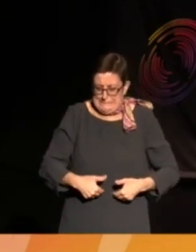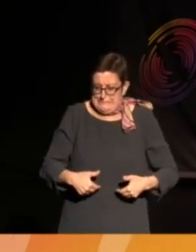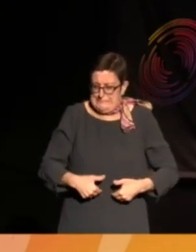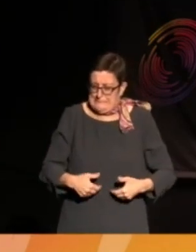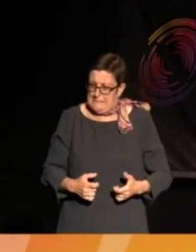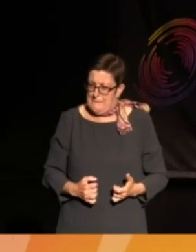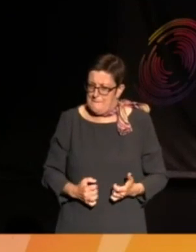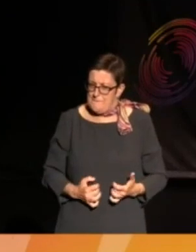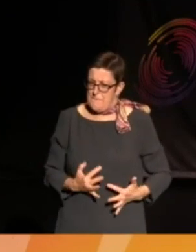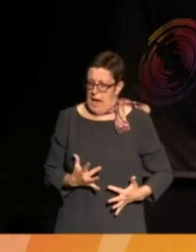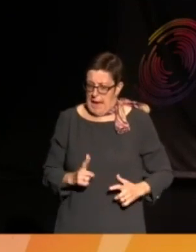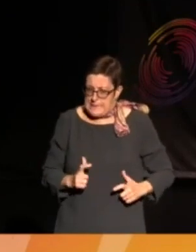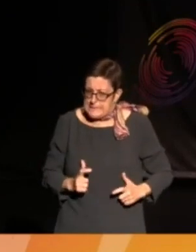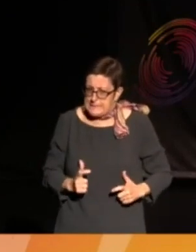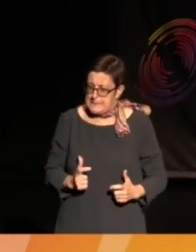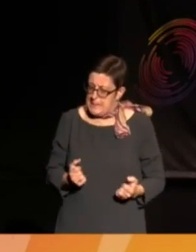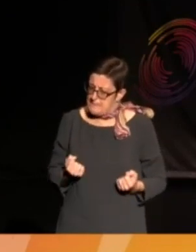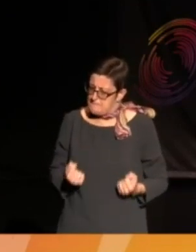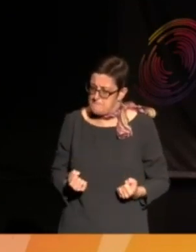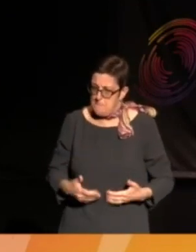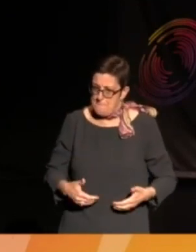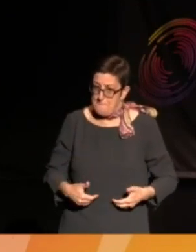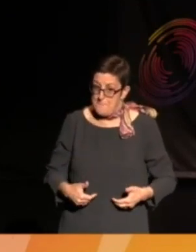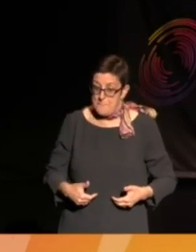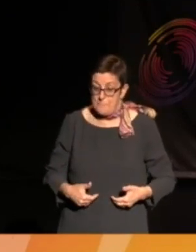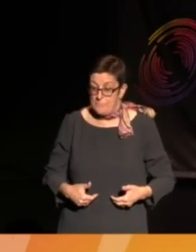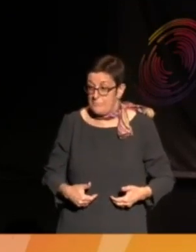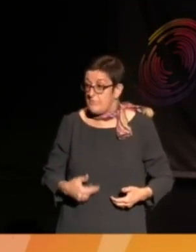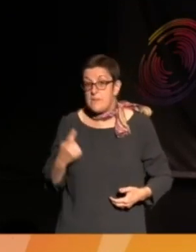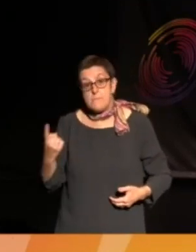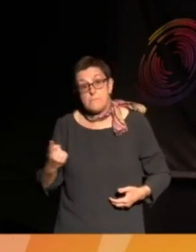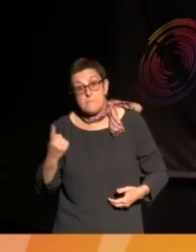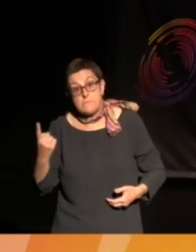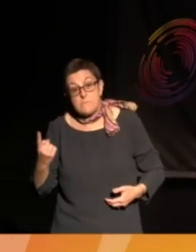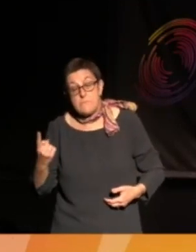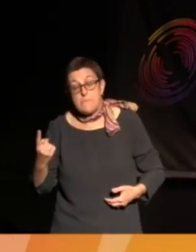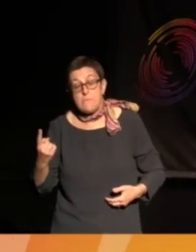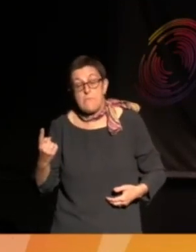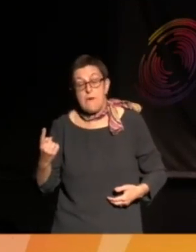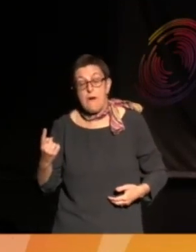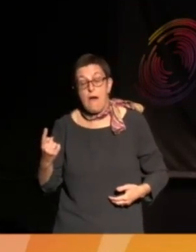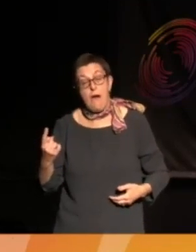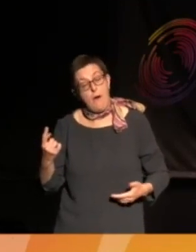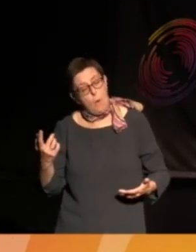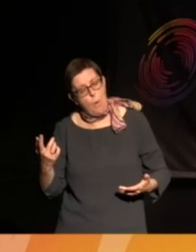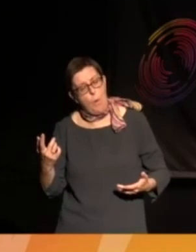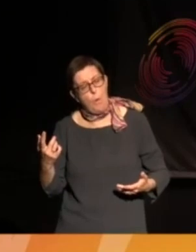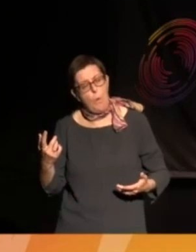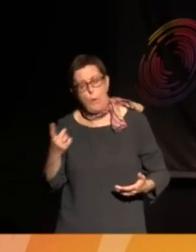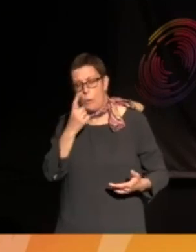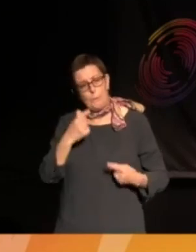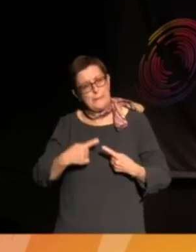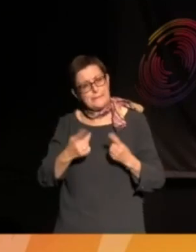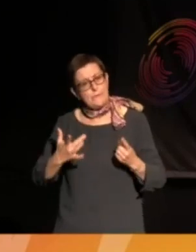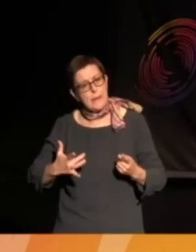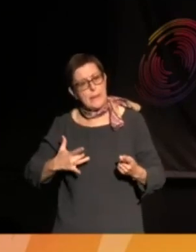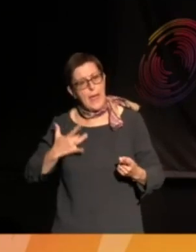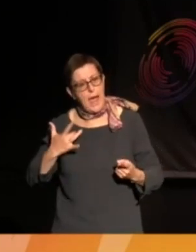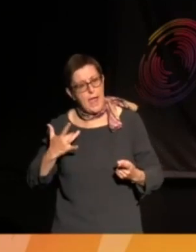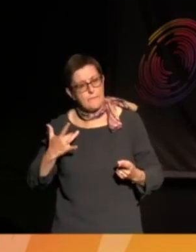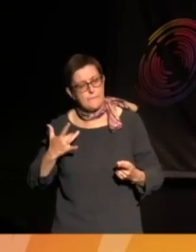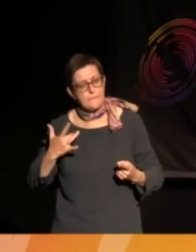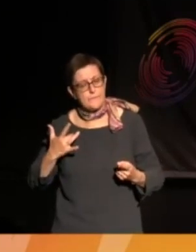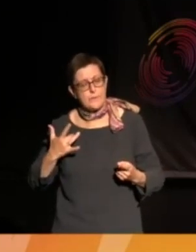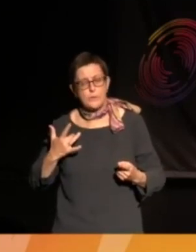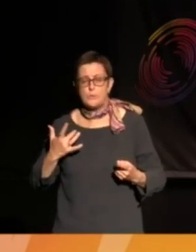saying, like, he could have had a different life if it wasn't for the one that he had and to kind of carry that weariness